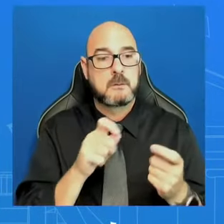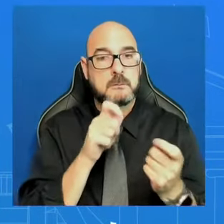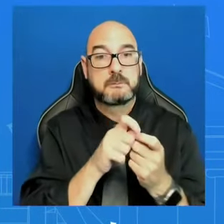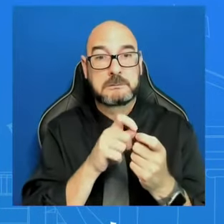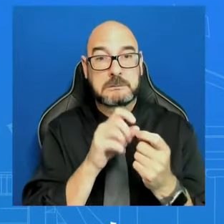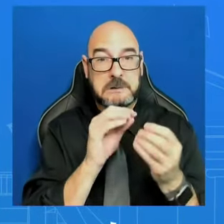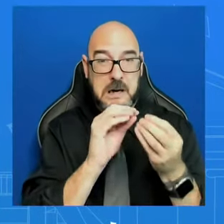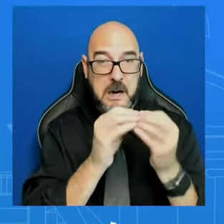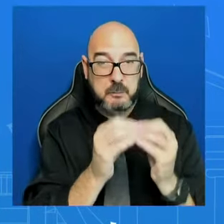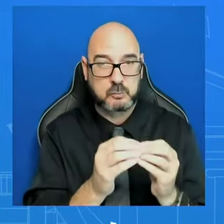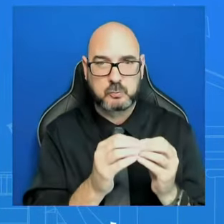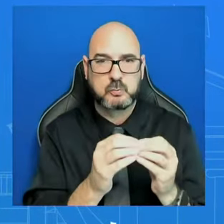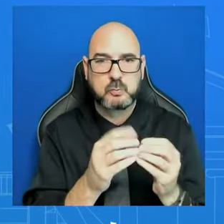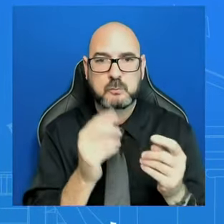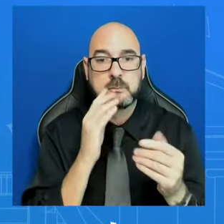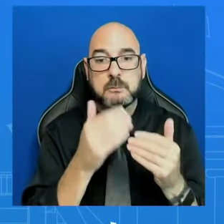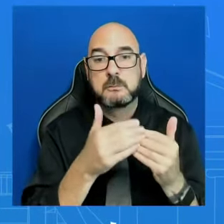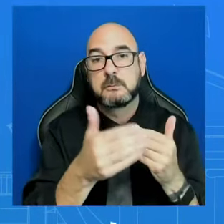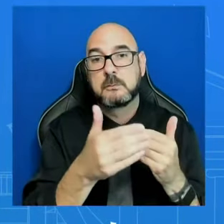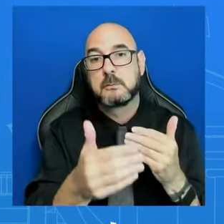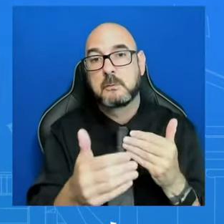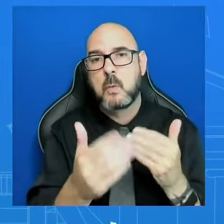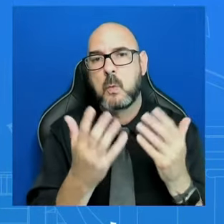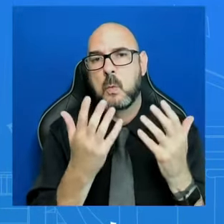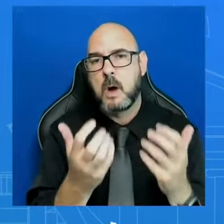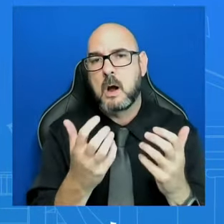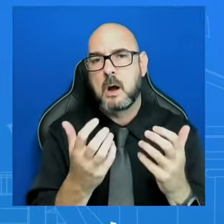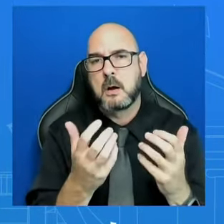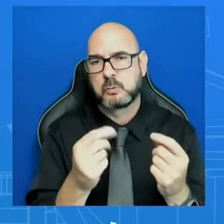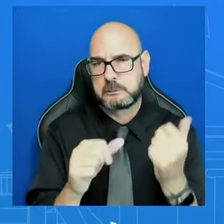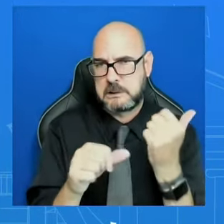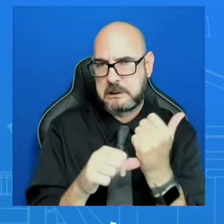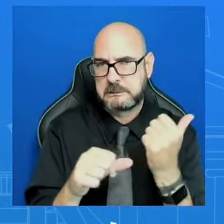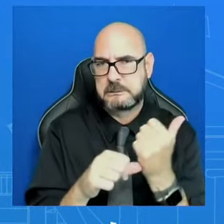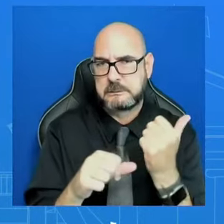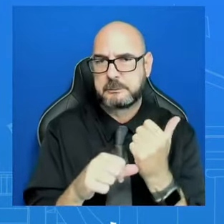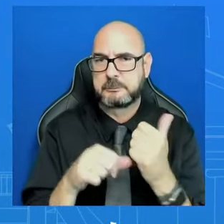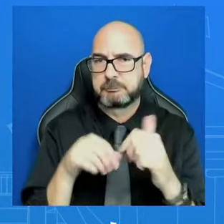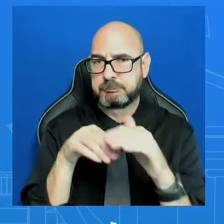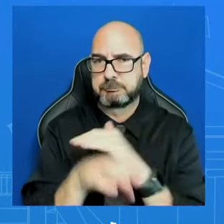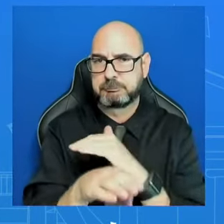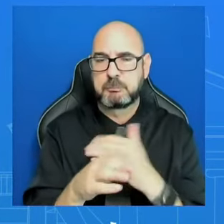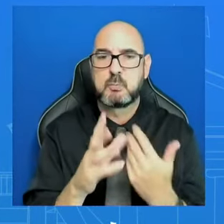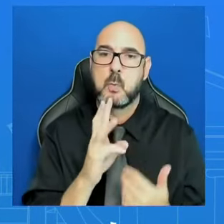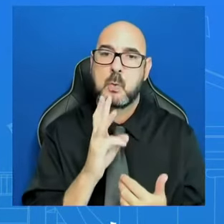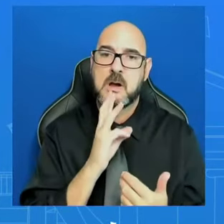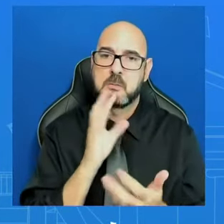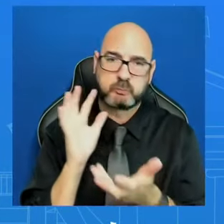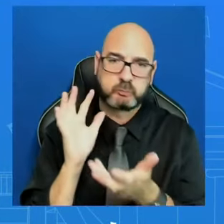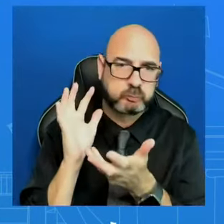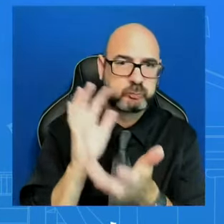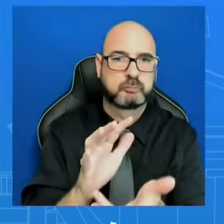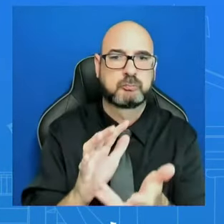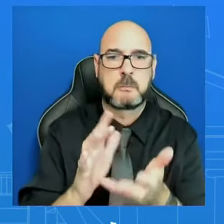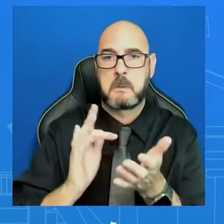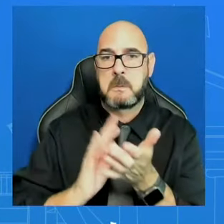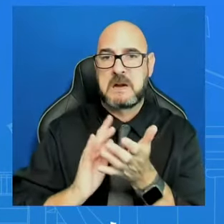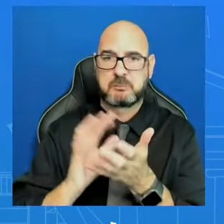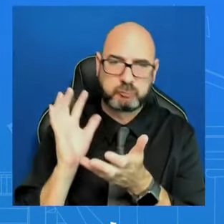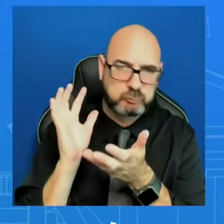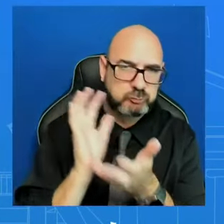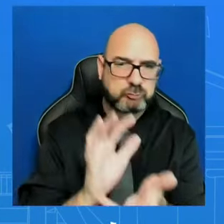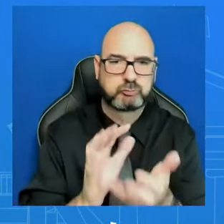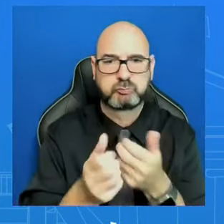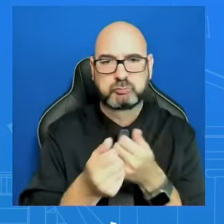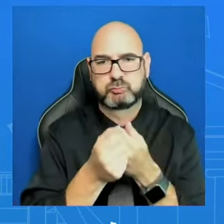increase in the humanitarian assistance getting in, additional crossings opened up, and a reduction